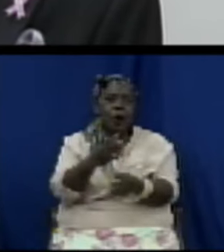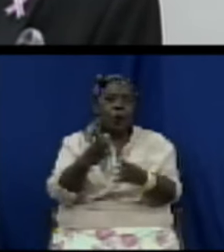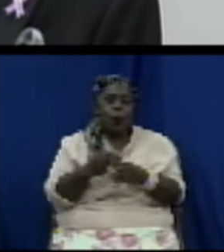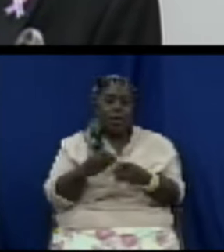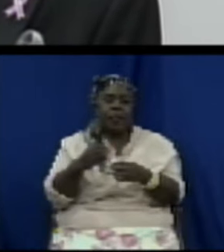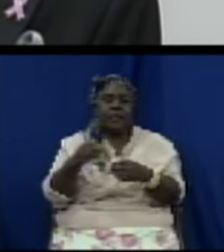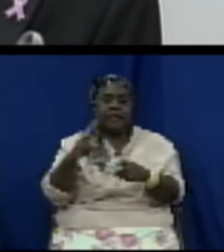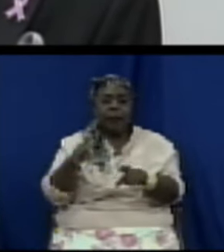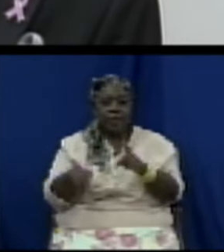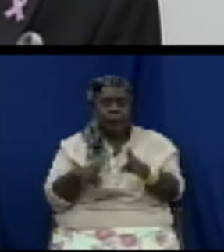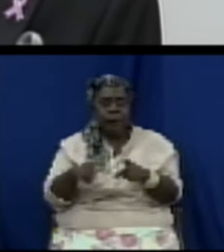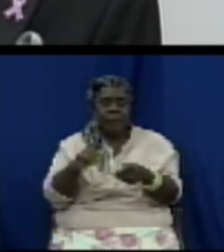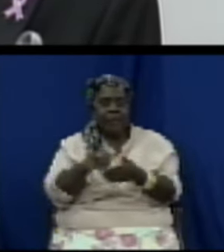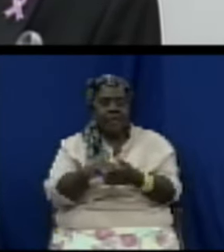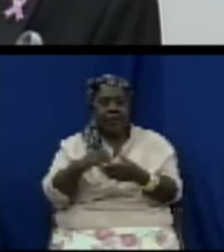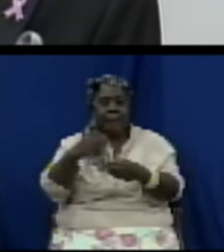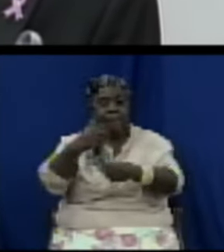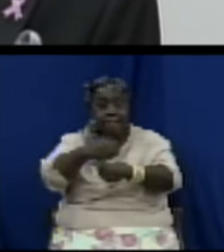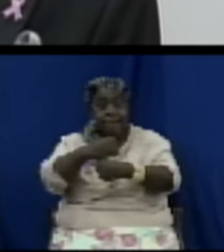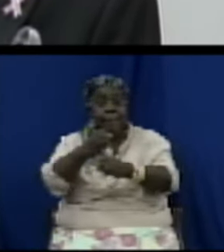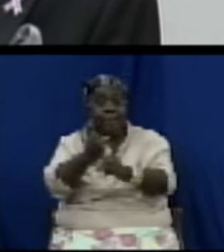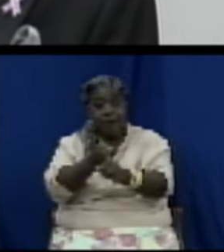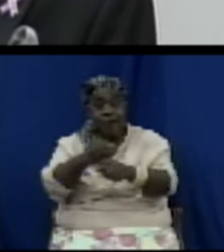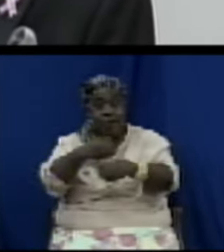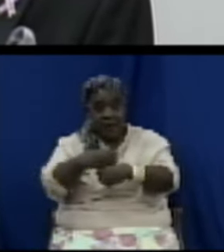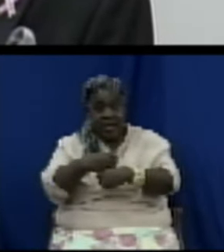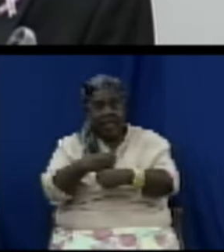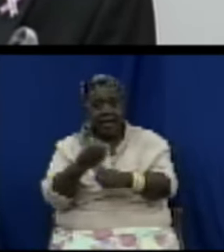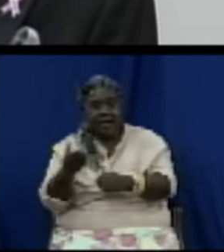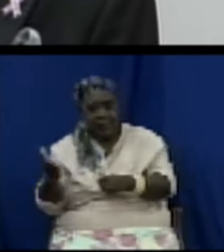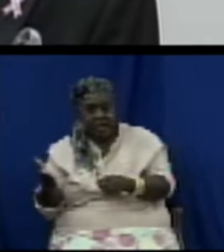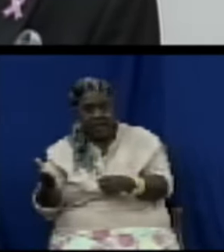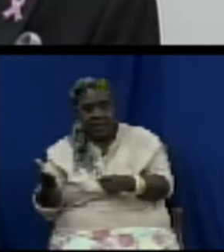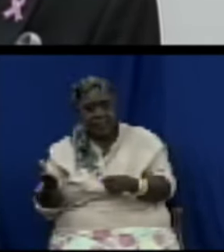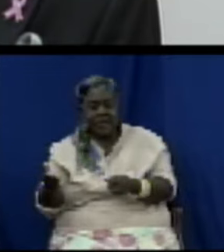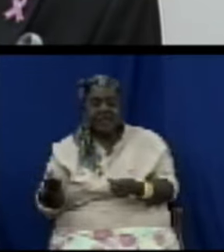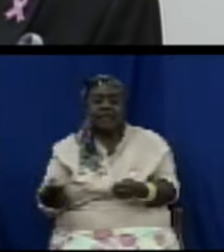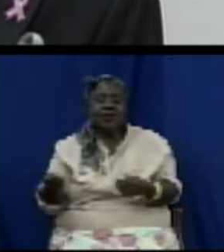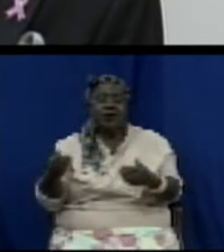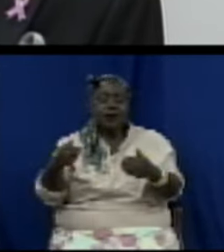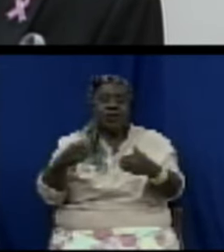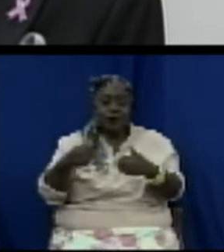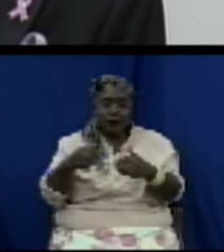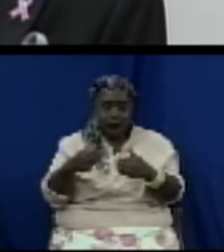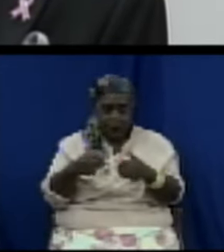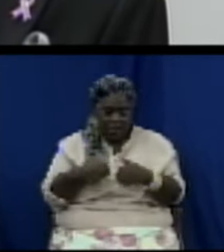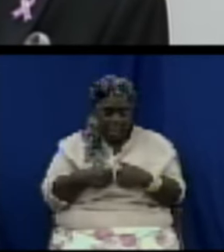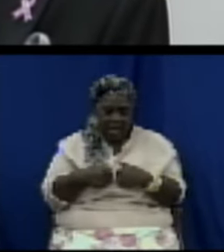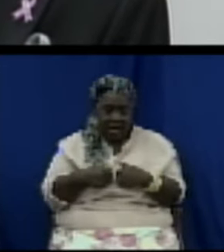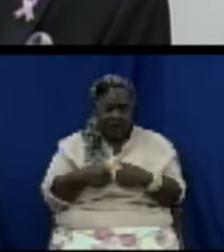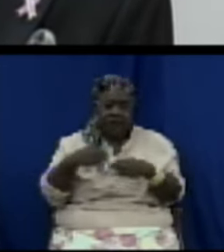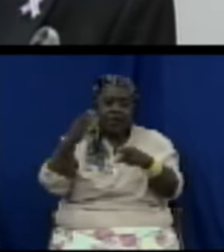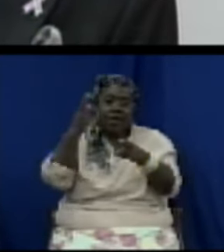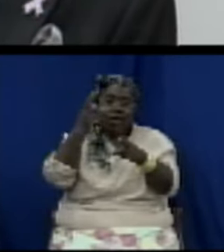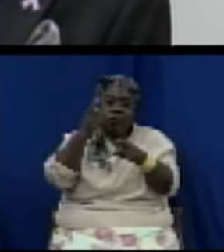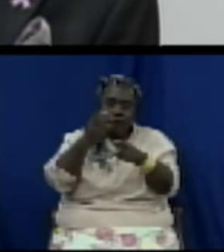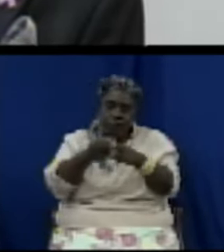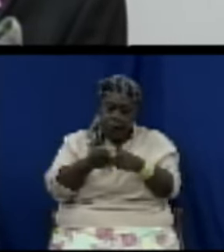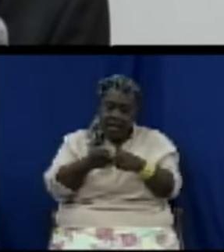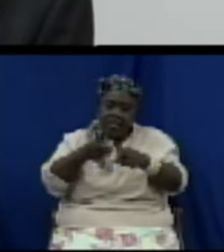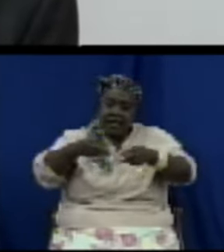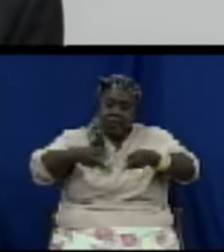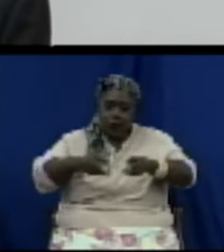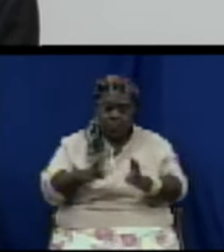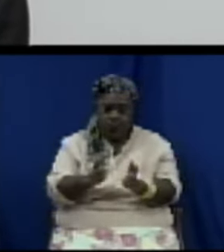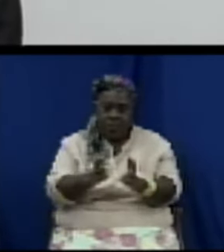of product standards and consumer safety standards which occasion loss or damage to